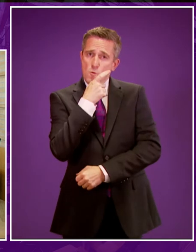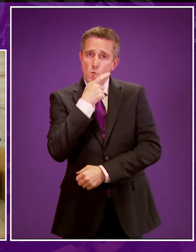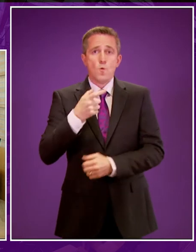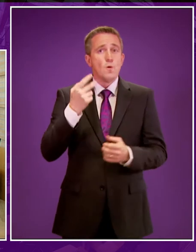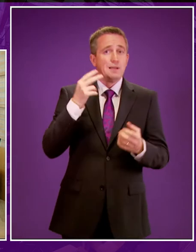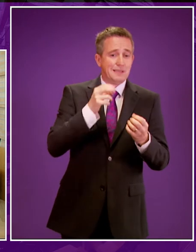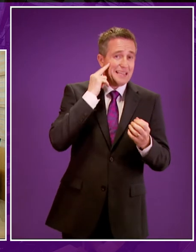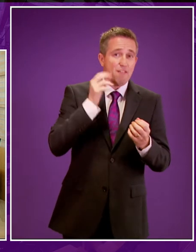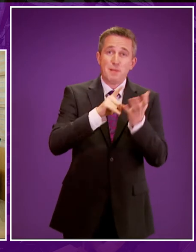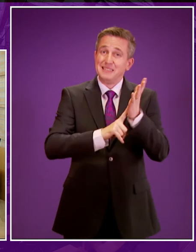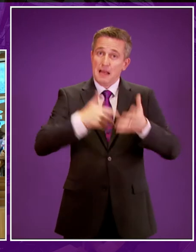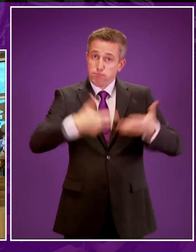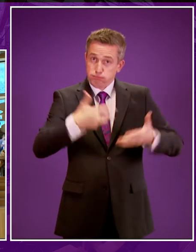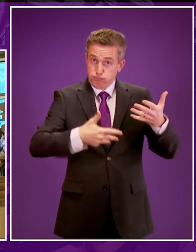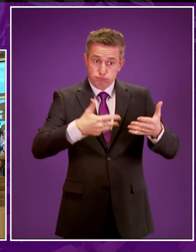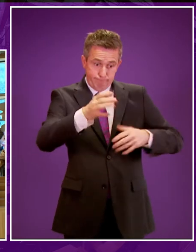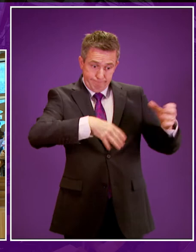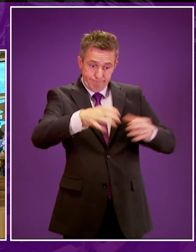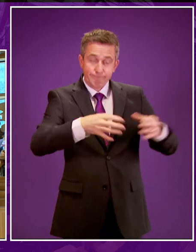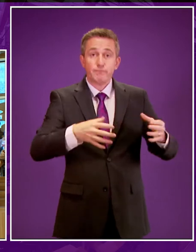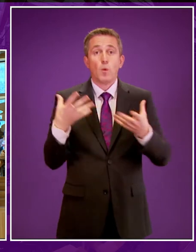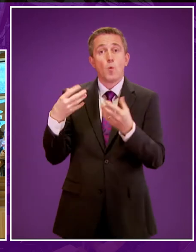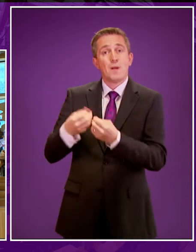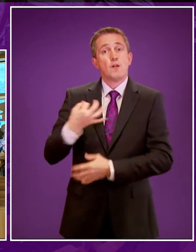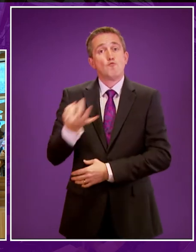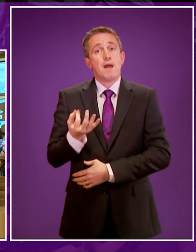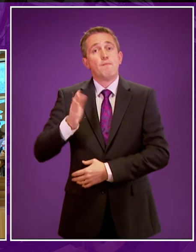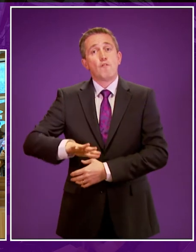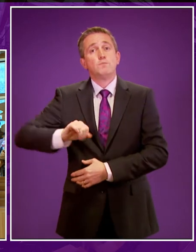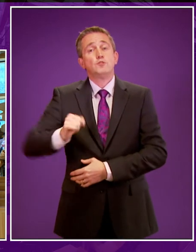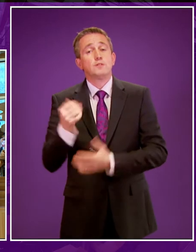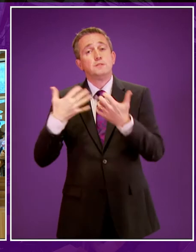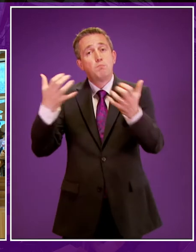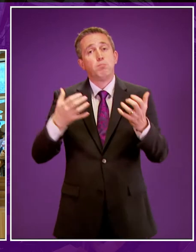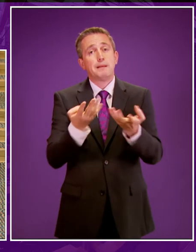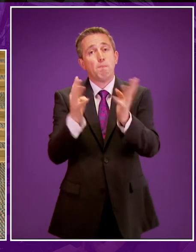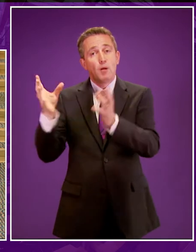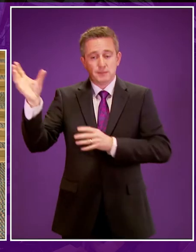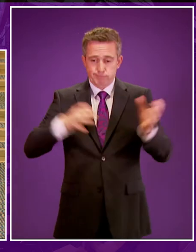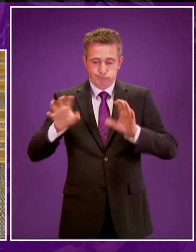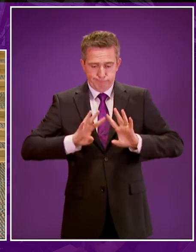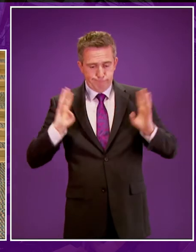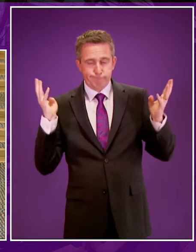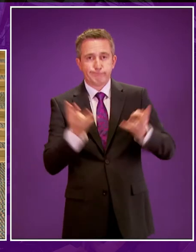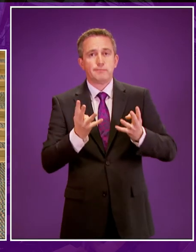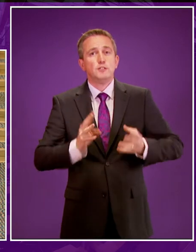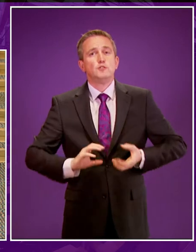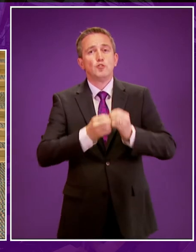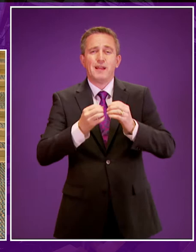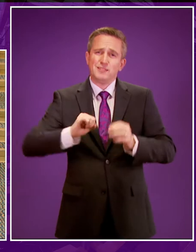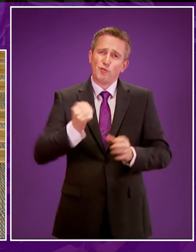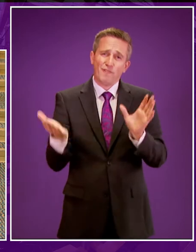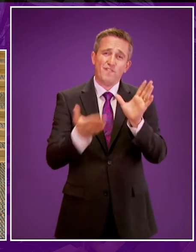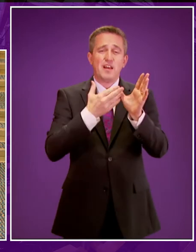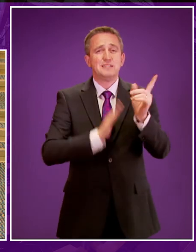BSL users, which has worked alongside Scottish public bodies for the last 18 months to help shape Scotland's first BSL national